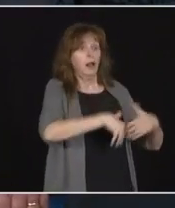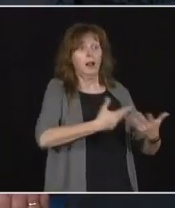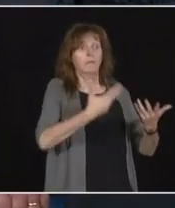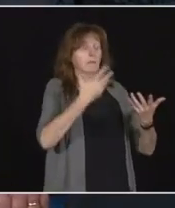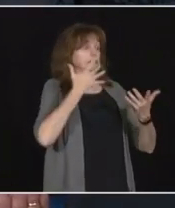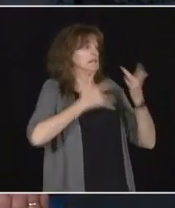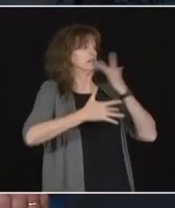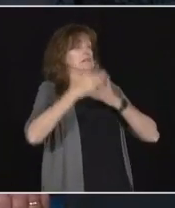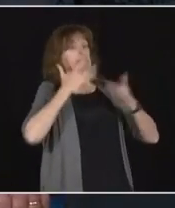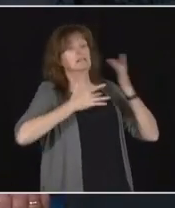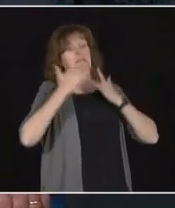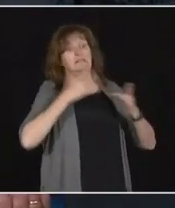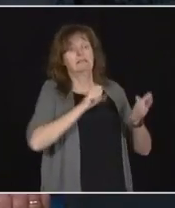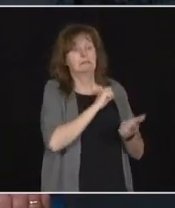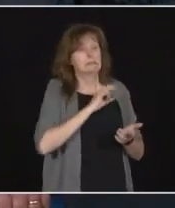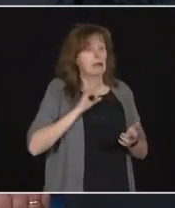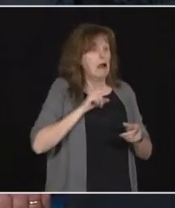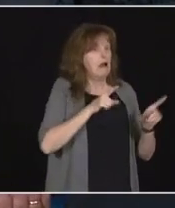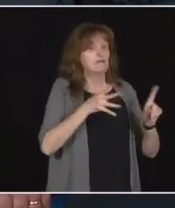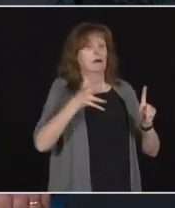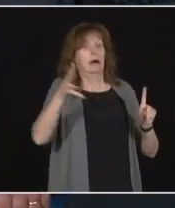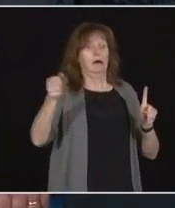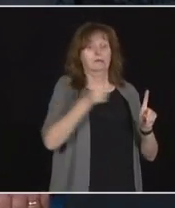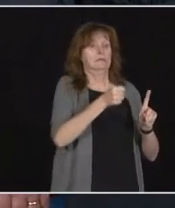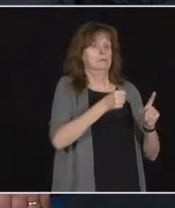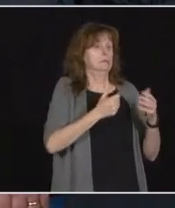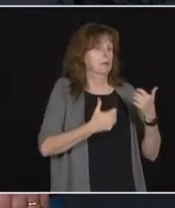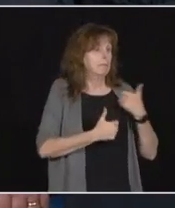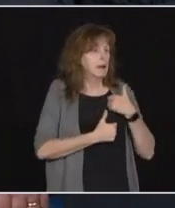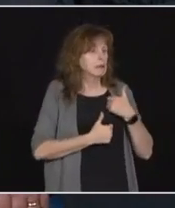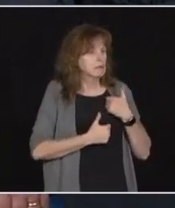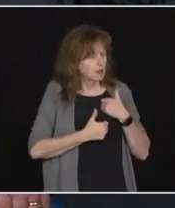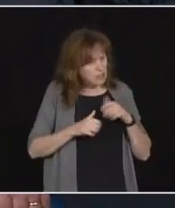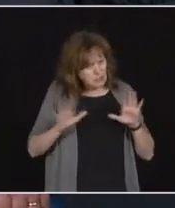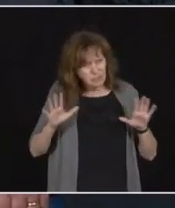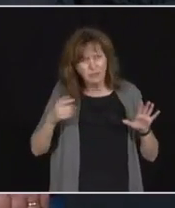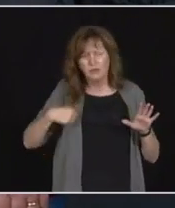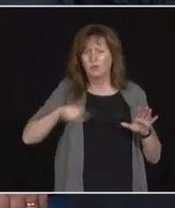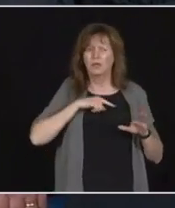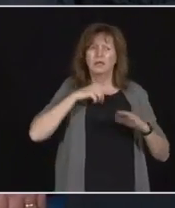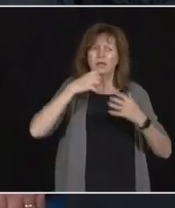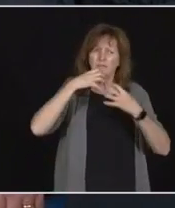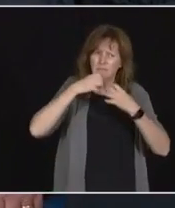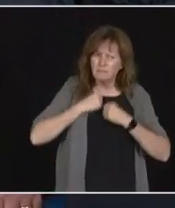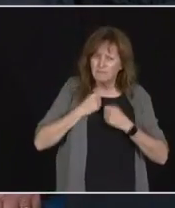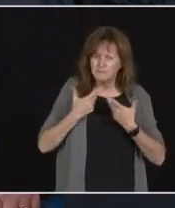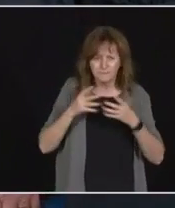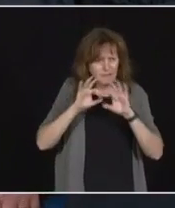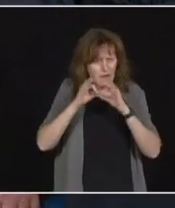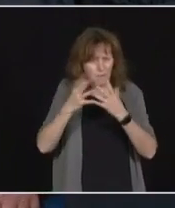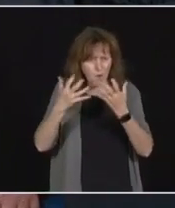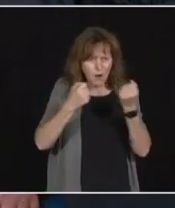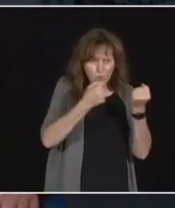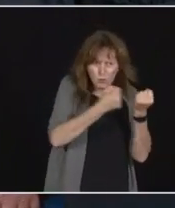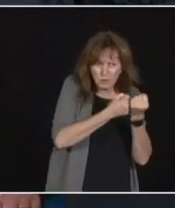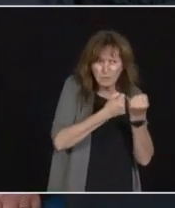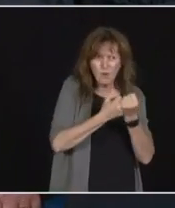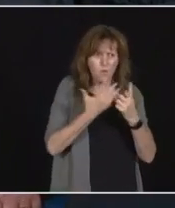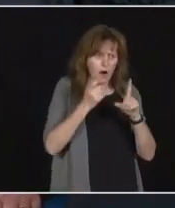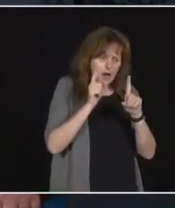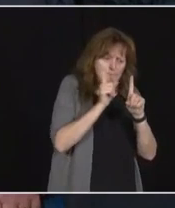value family members and friends and supporters for our long-term care homes. And we're actively